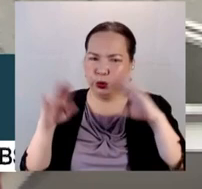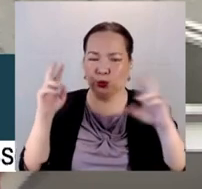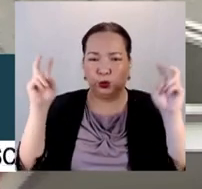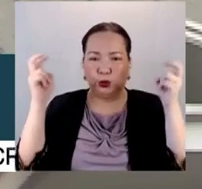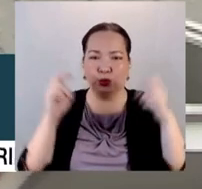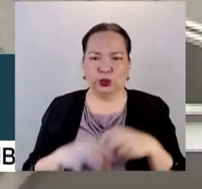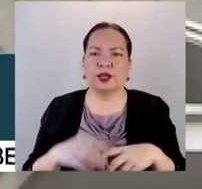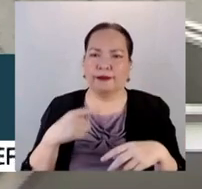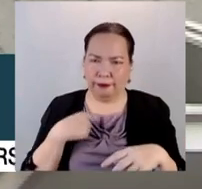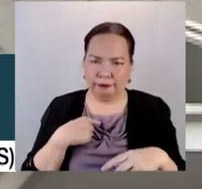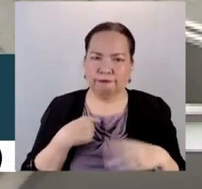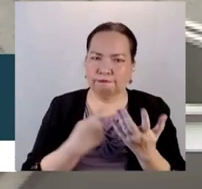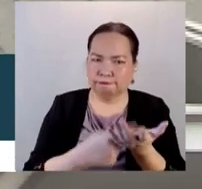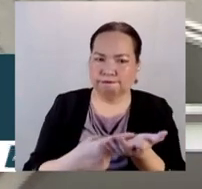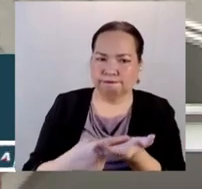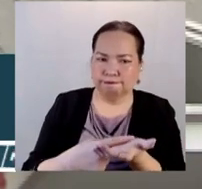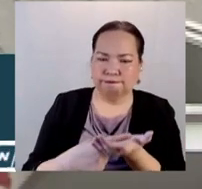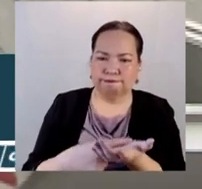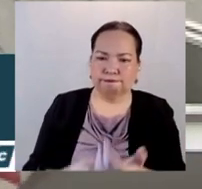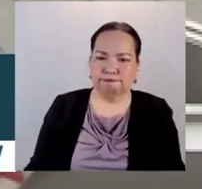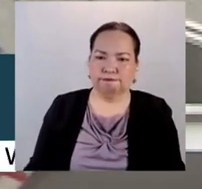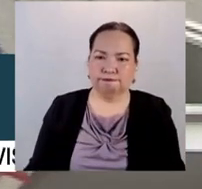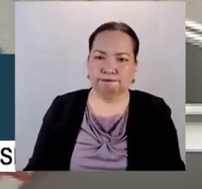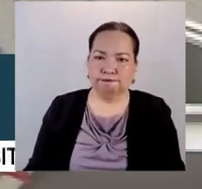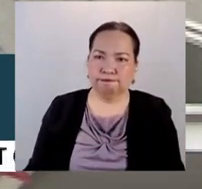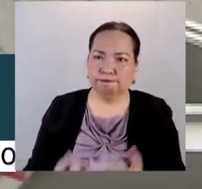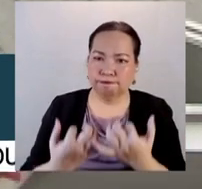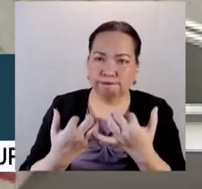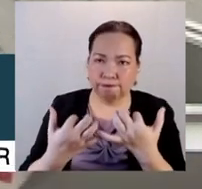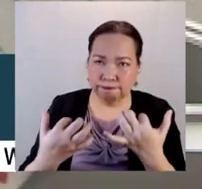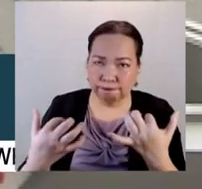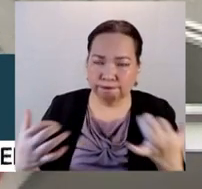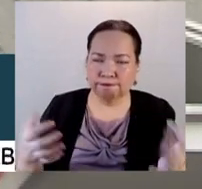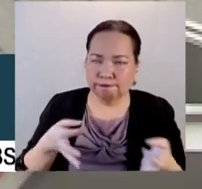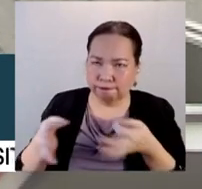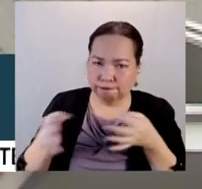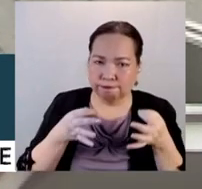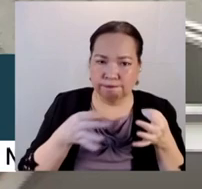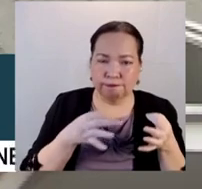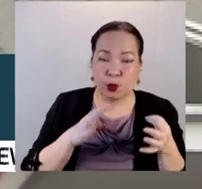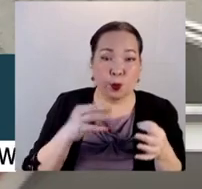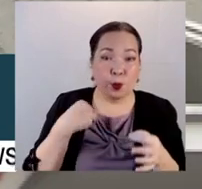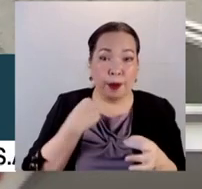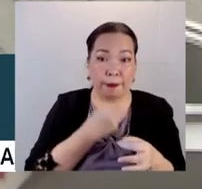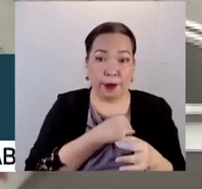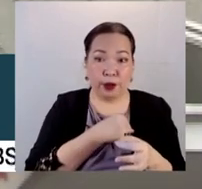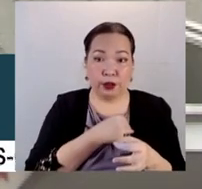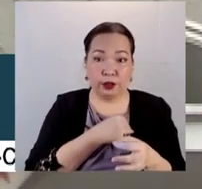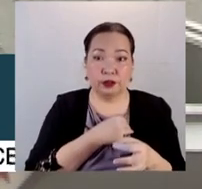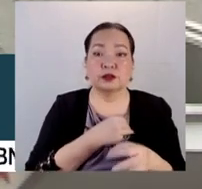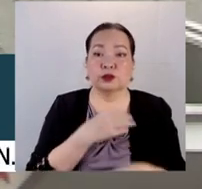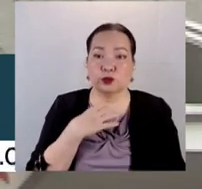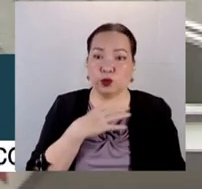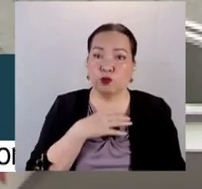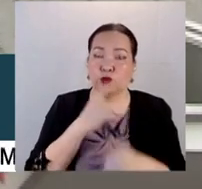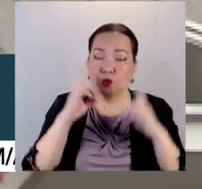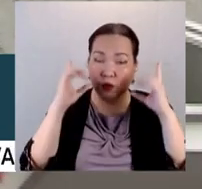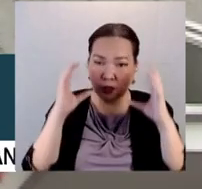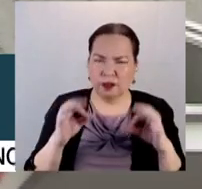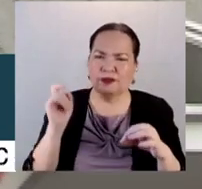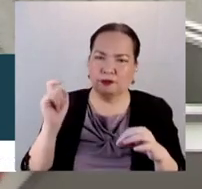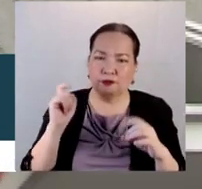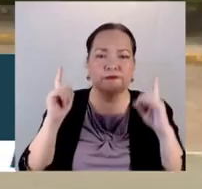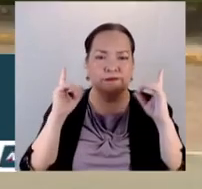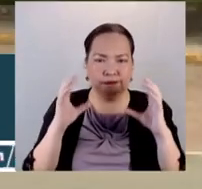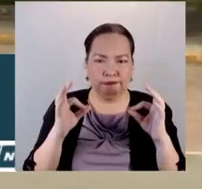will definitely convince the members of the Commission, the ones who are to write the decision, to immediately come up